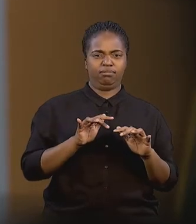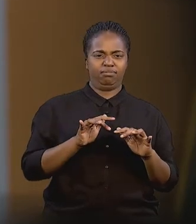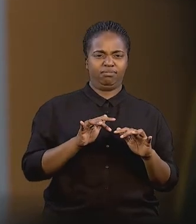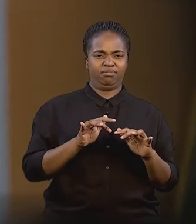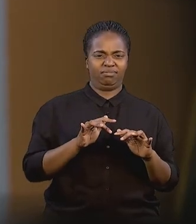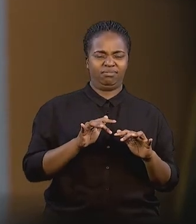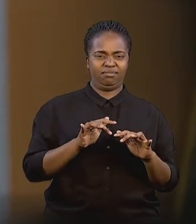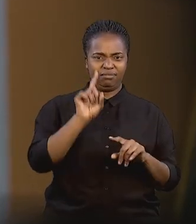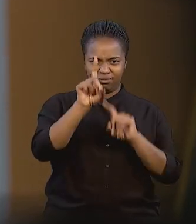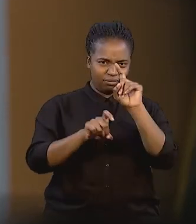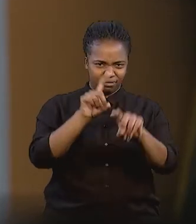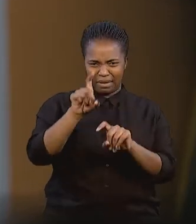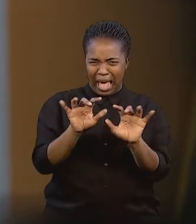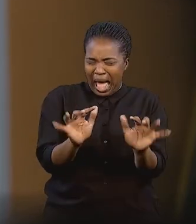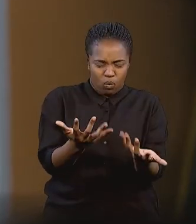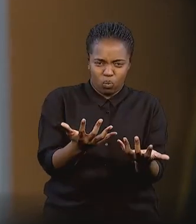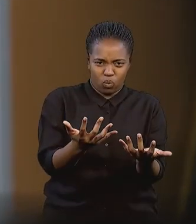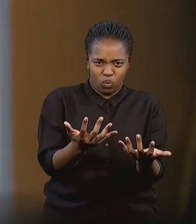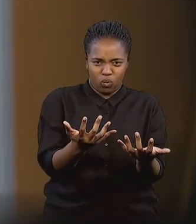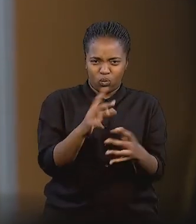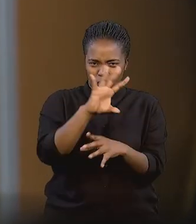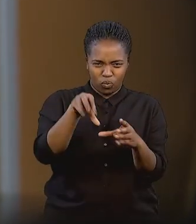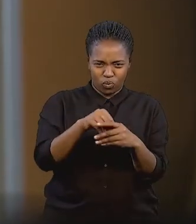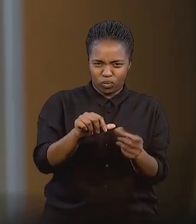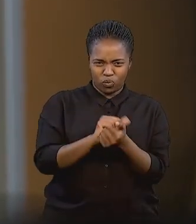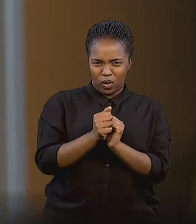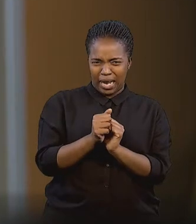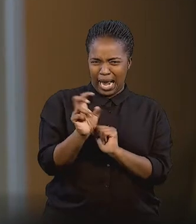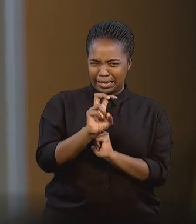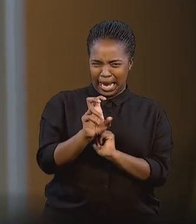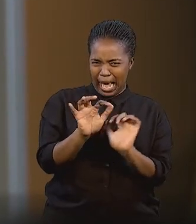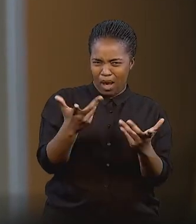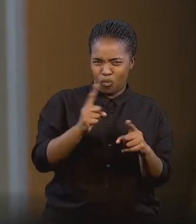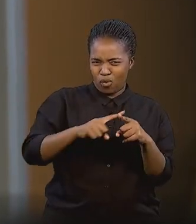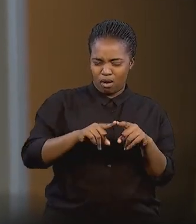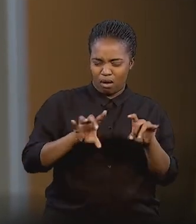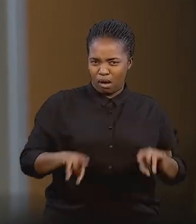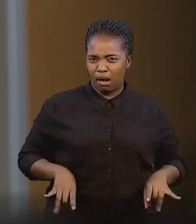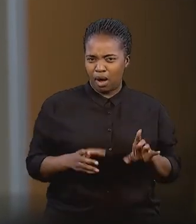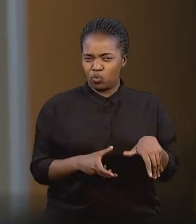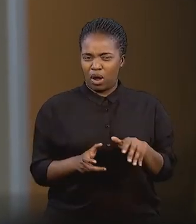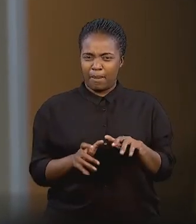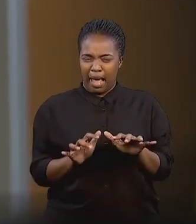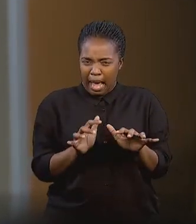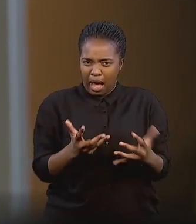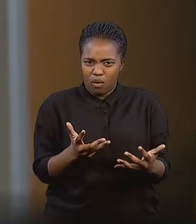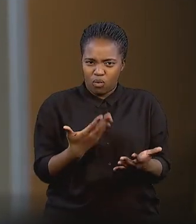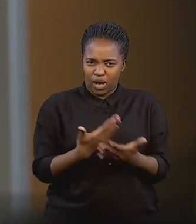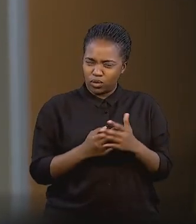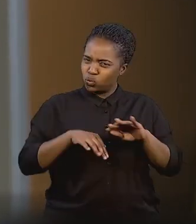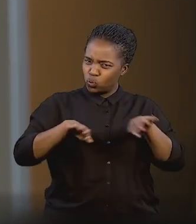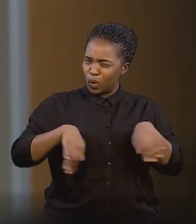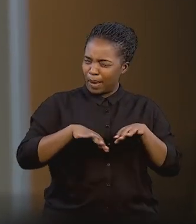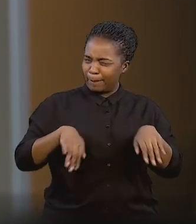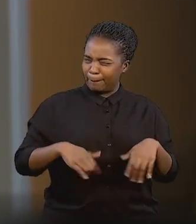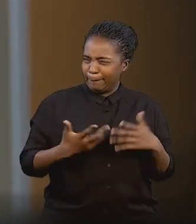they ask me a lot of questions, like, how I got into the sports, how I play wheelchair rugby, how I, can I